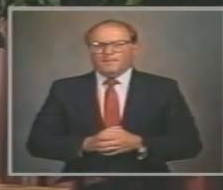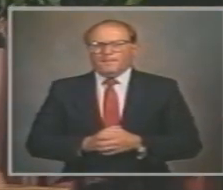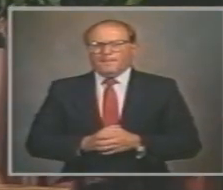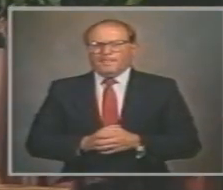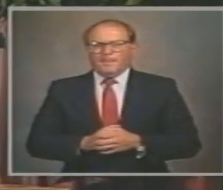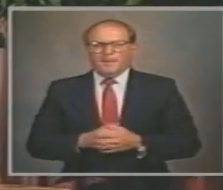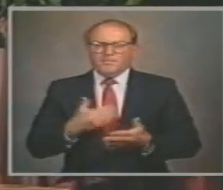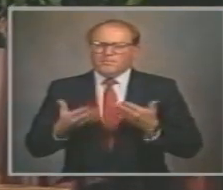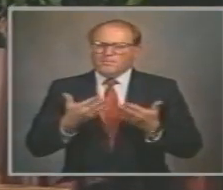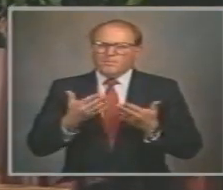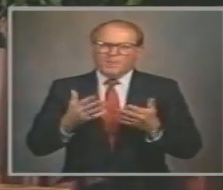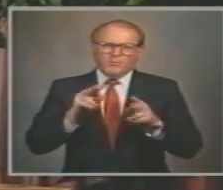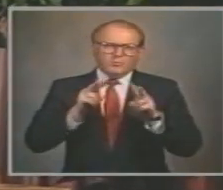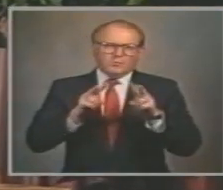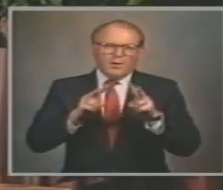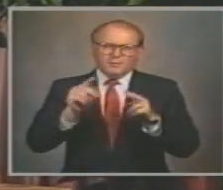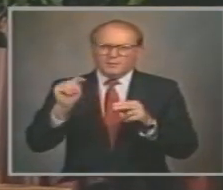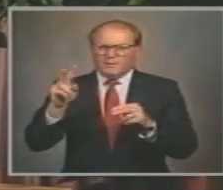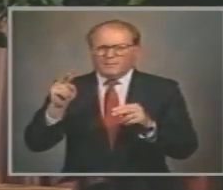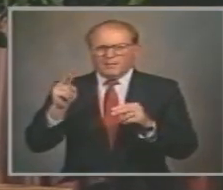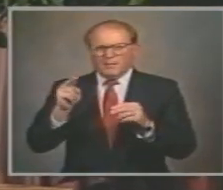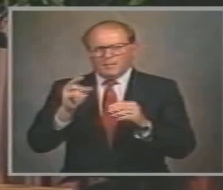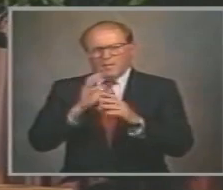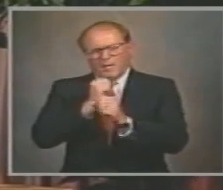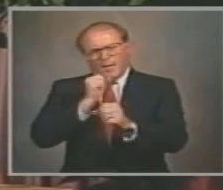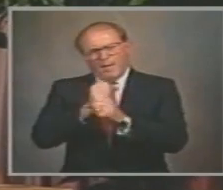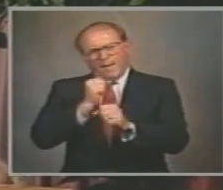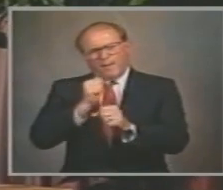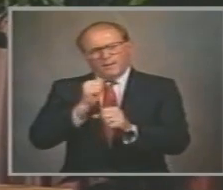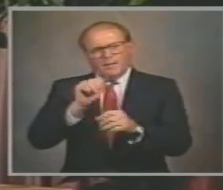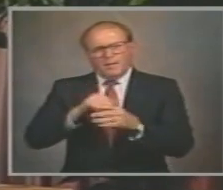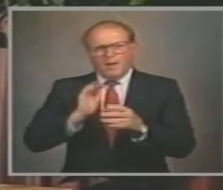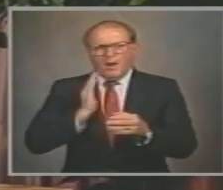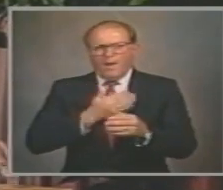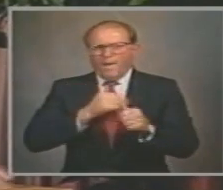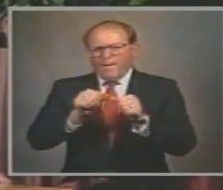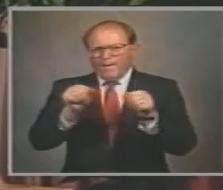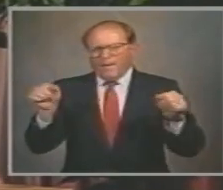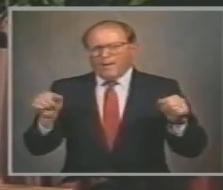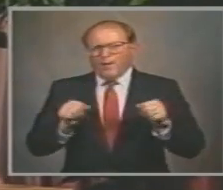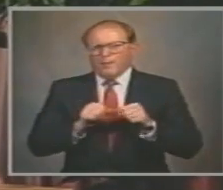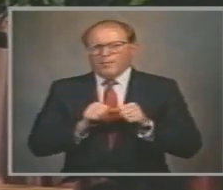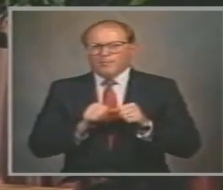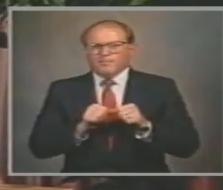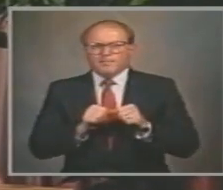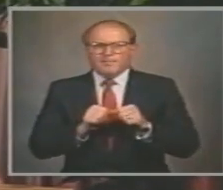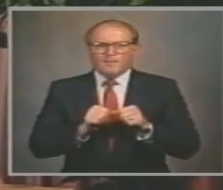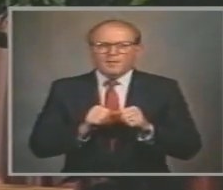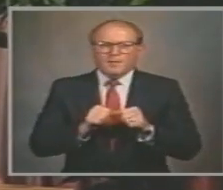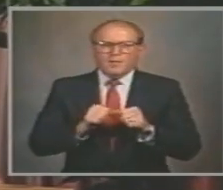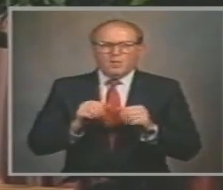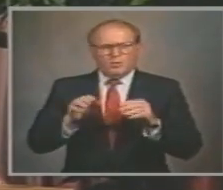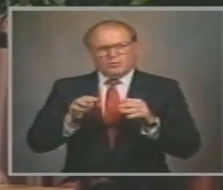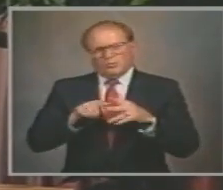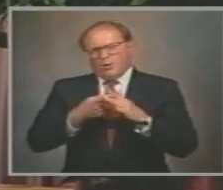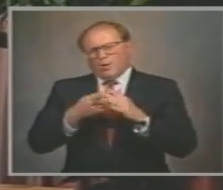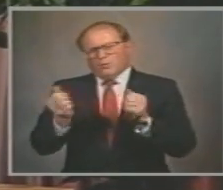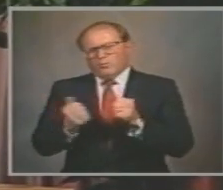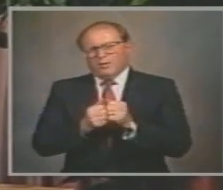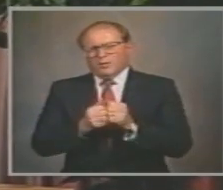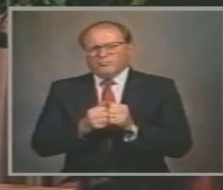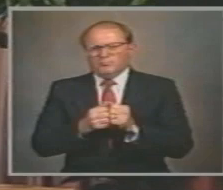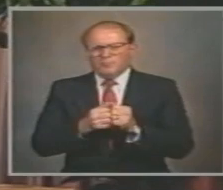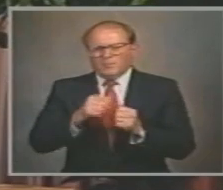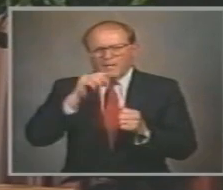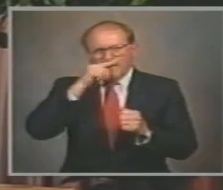You may have seen the TV commercial That ran for several weeks in our area It may still be running, I'm not sure It opened with a small child